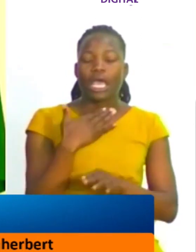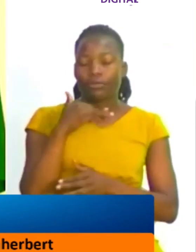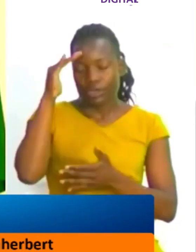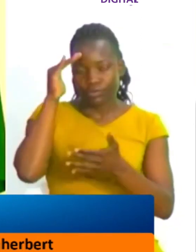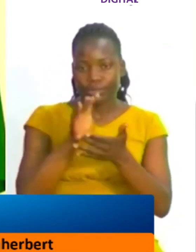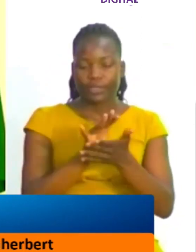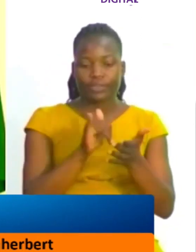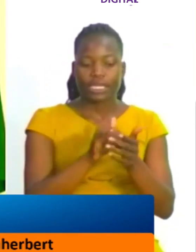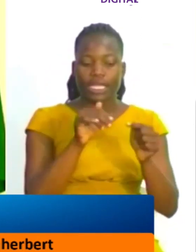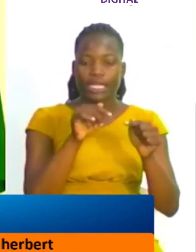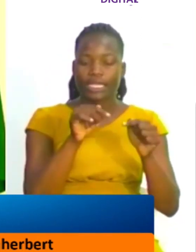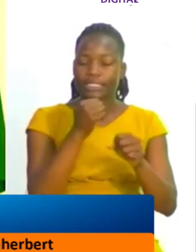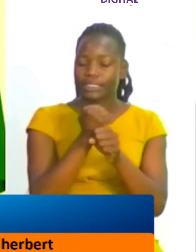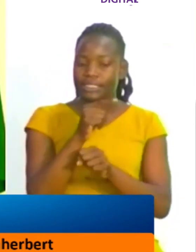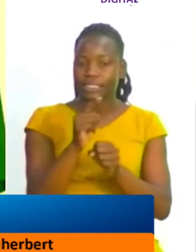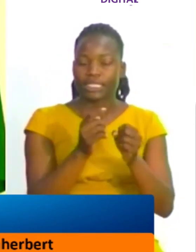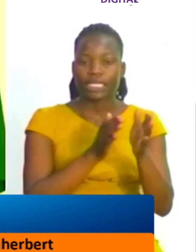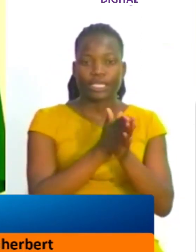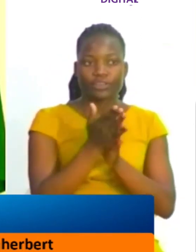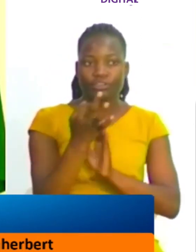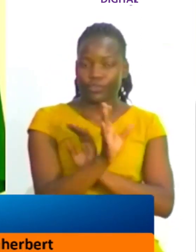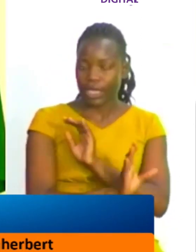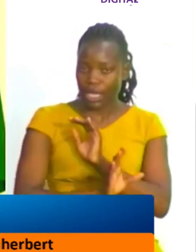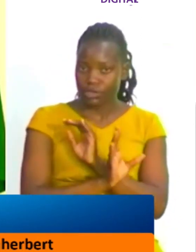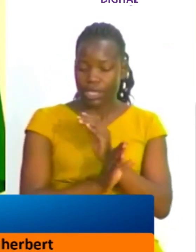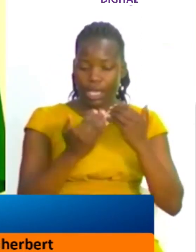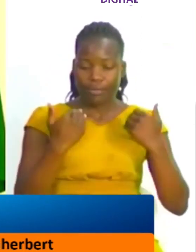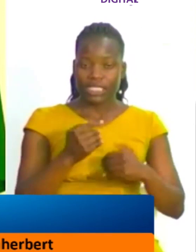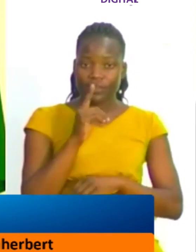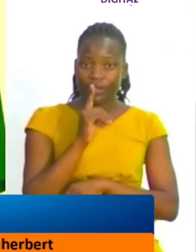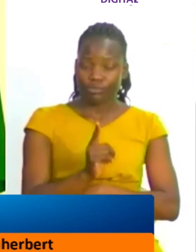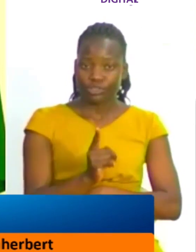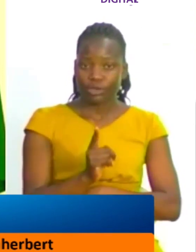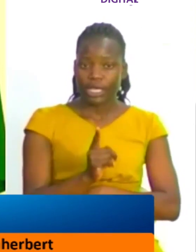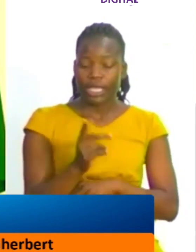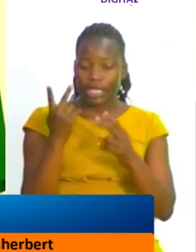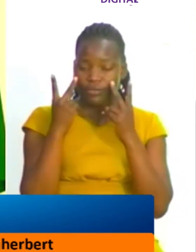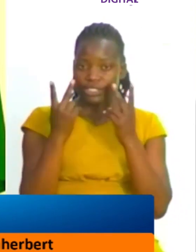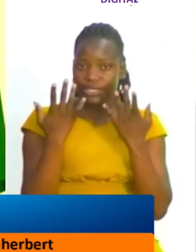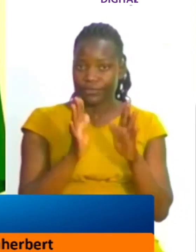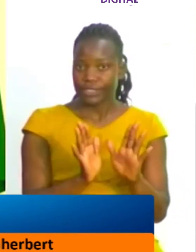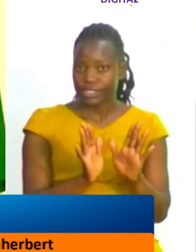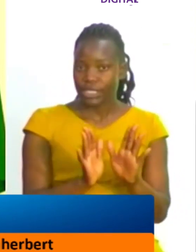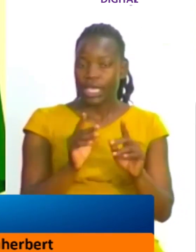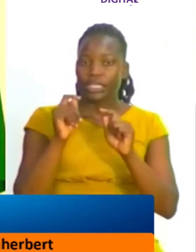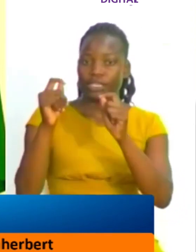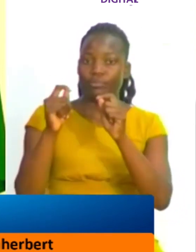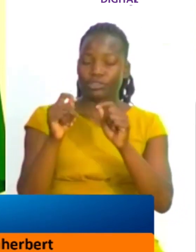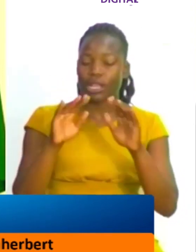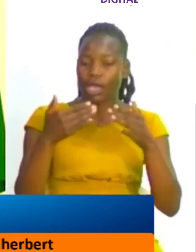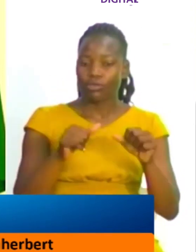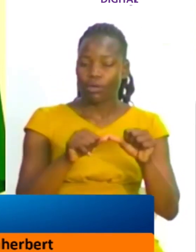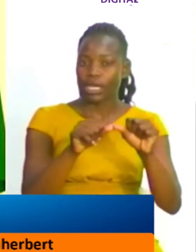they also did this in the interest of the country uh i am sure they have also seen where these demonstrations were going